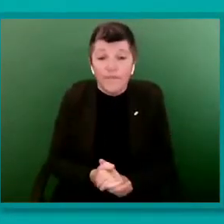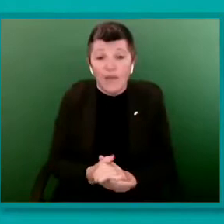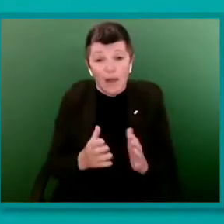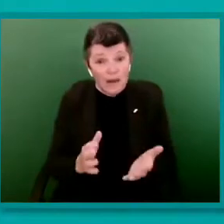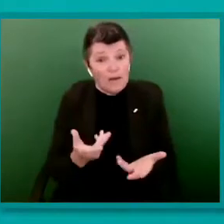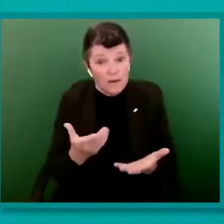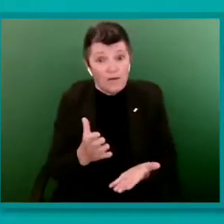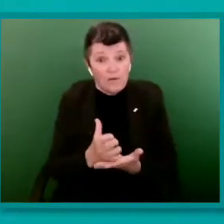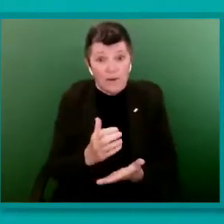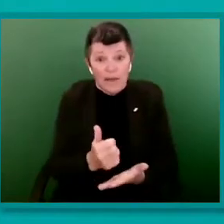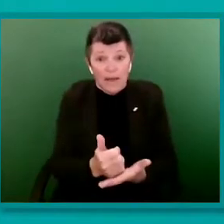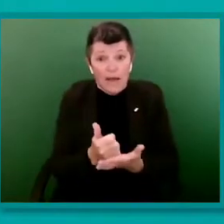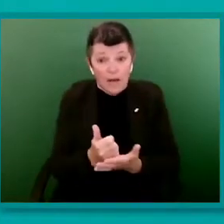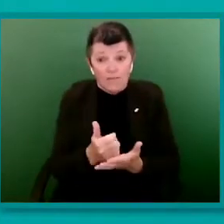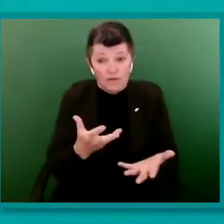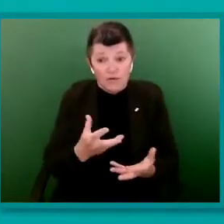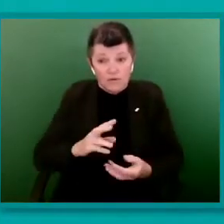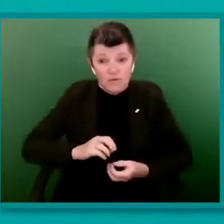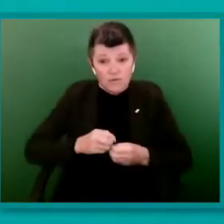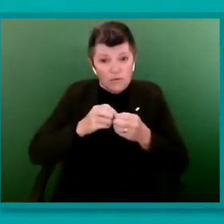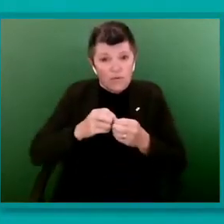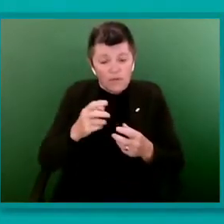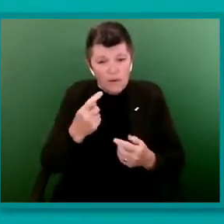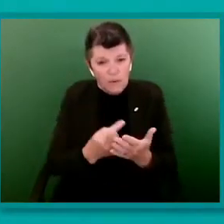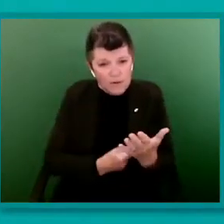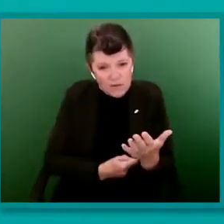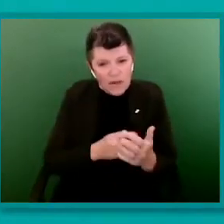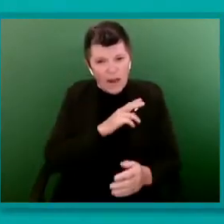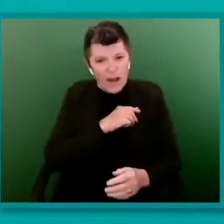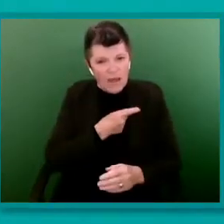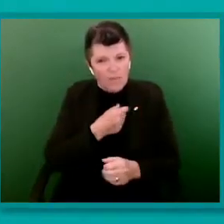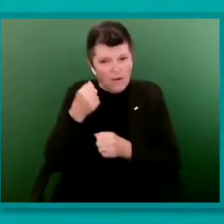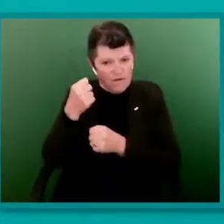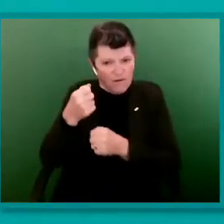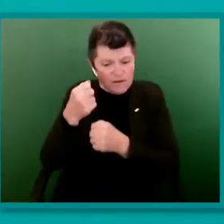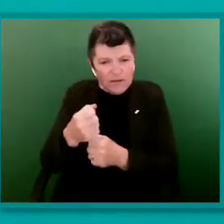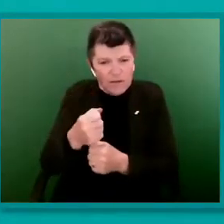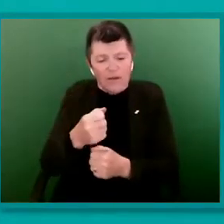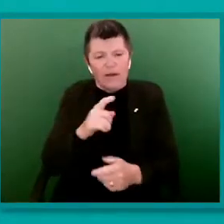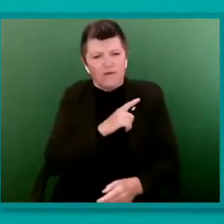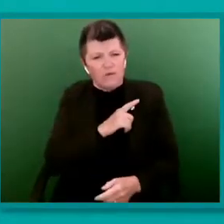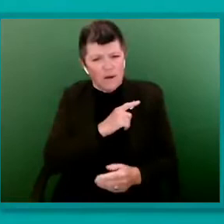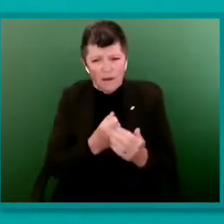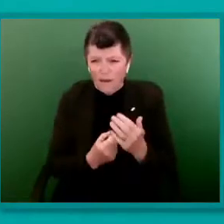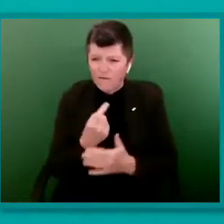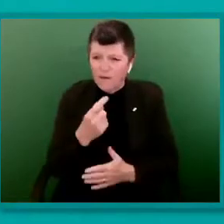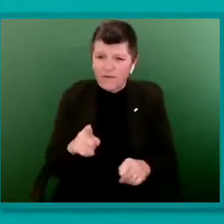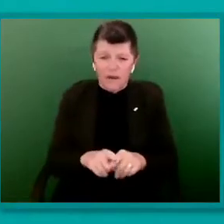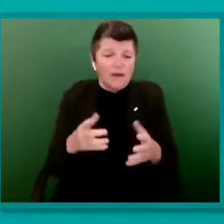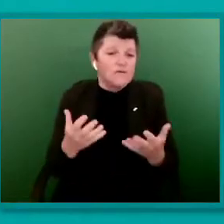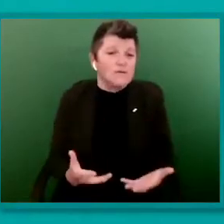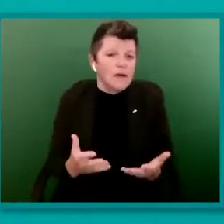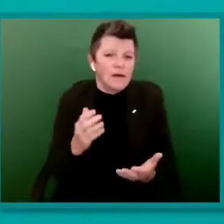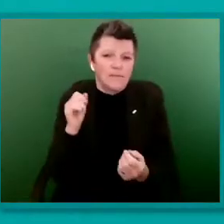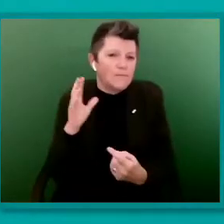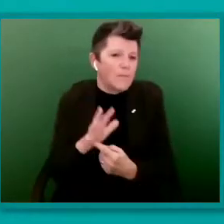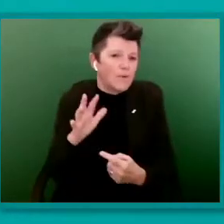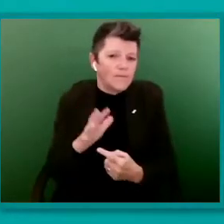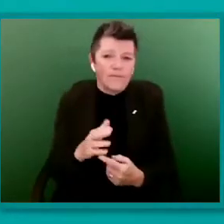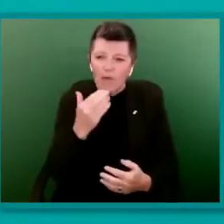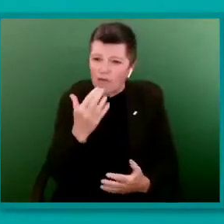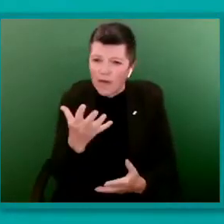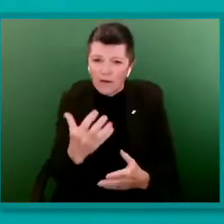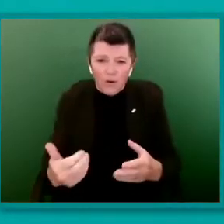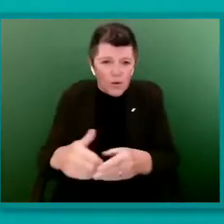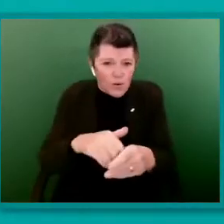that Labour fights for, which is why events like today's are so important. So thank you for coming along to be part of that and